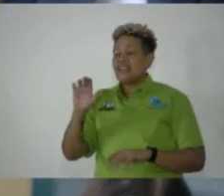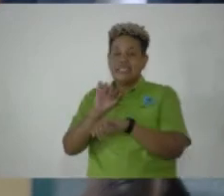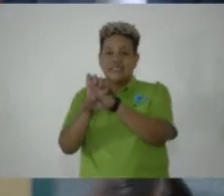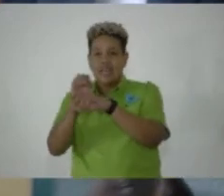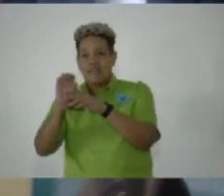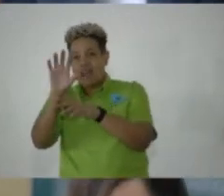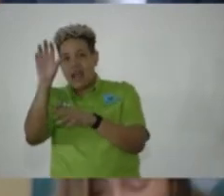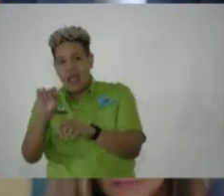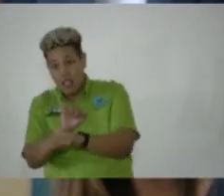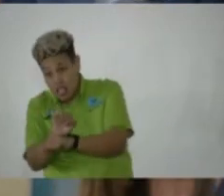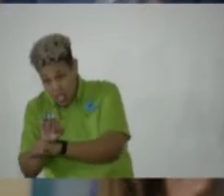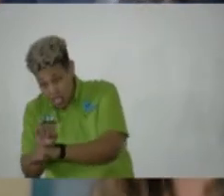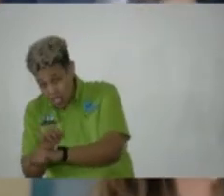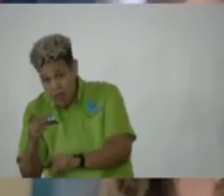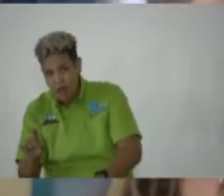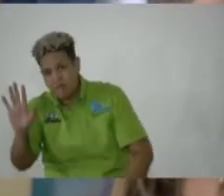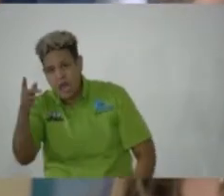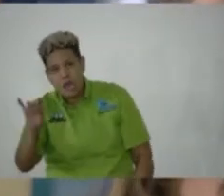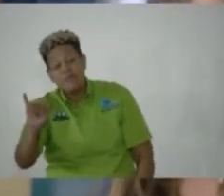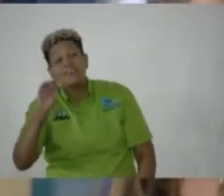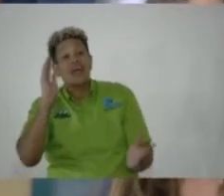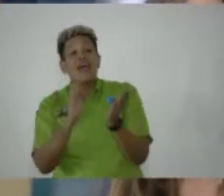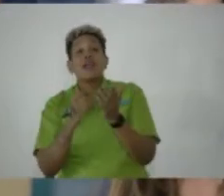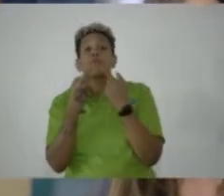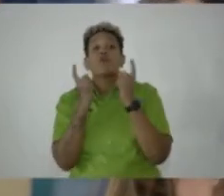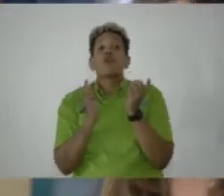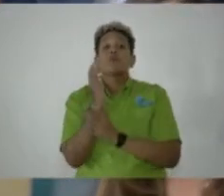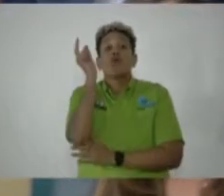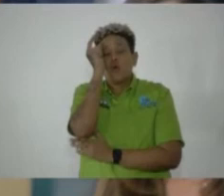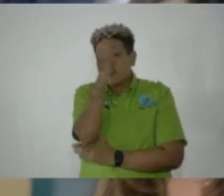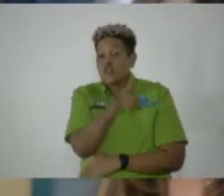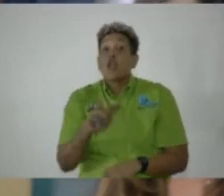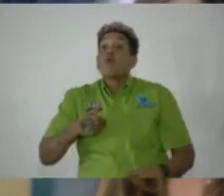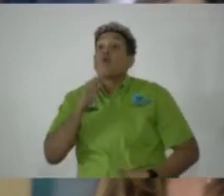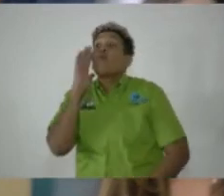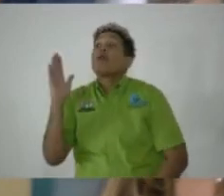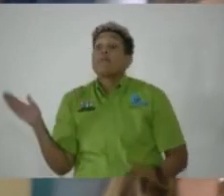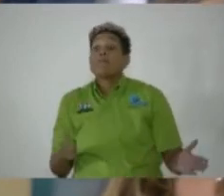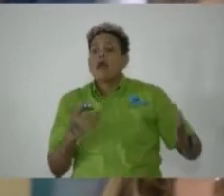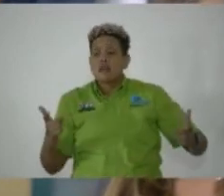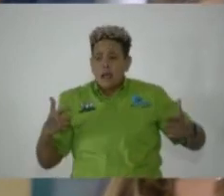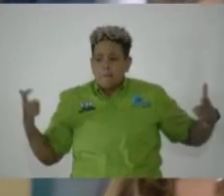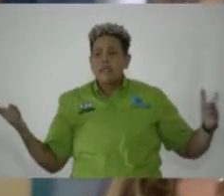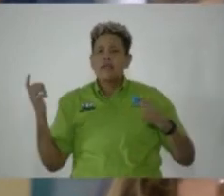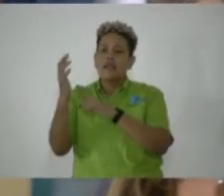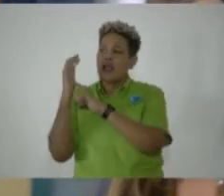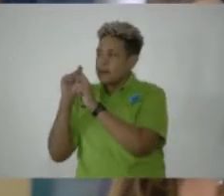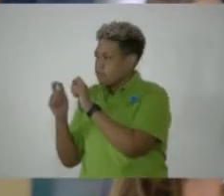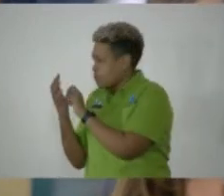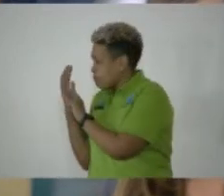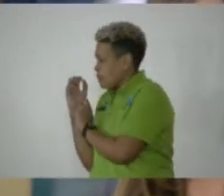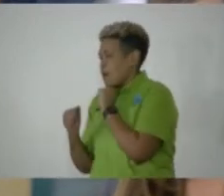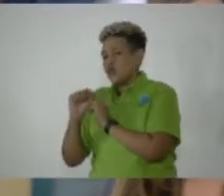and chattelay enslavement. And this was, again, proclaimed by the Governor General, and we will be planning a candlelight ceremonies right